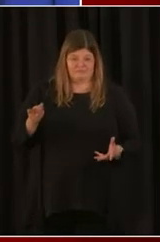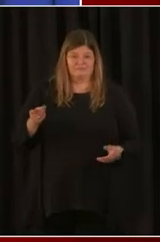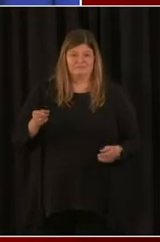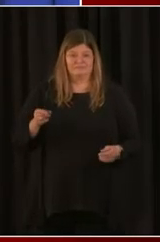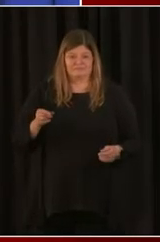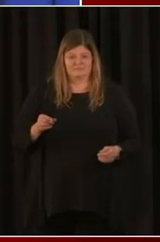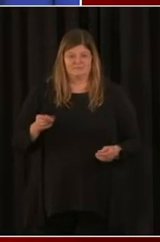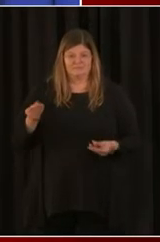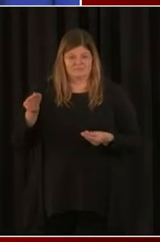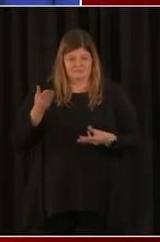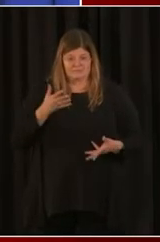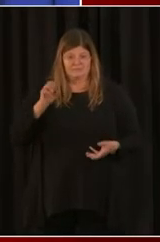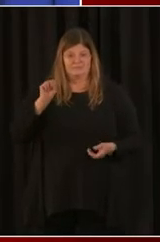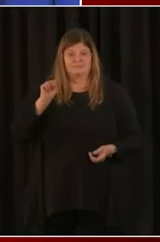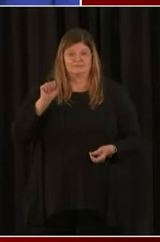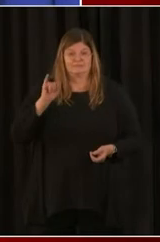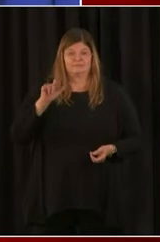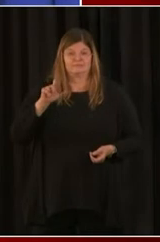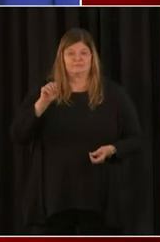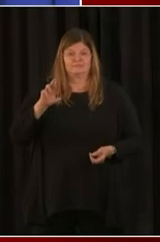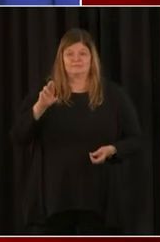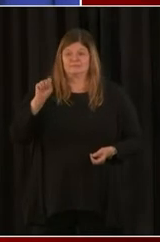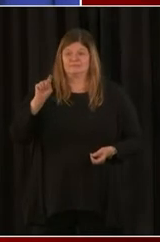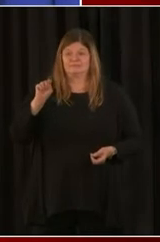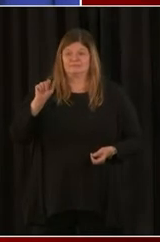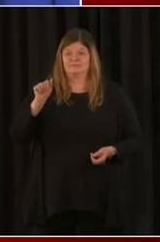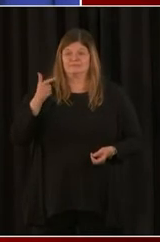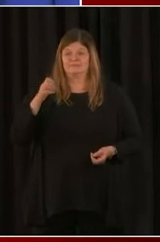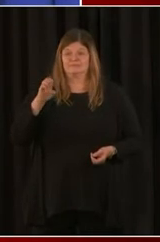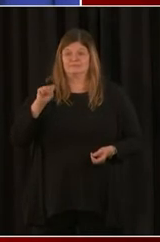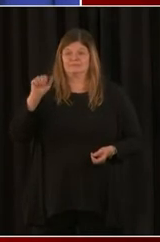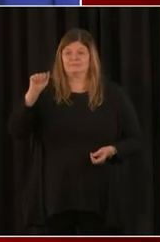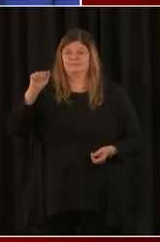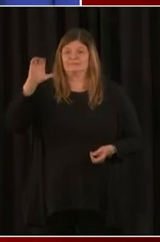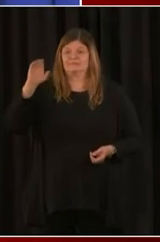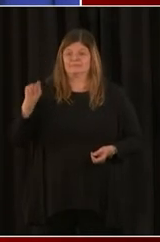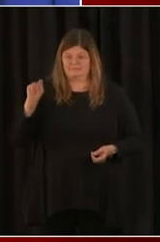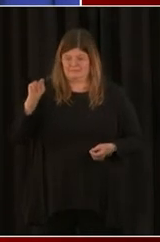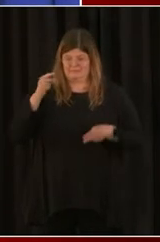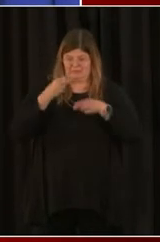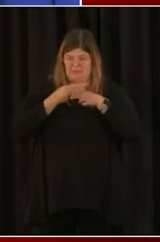program for the entertainment venues.